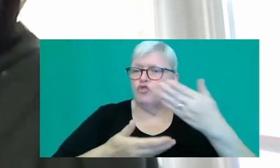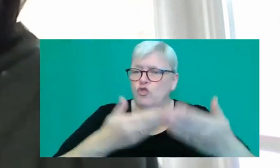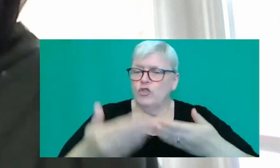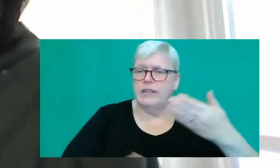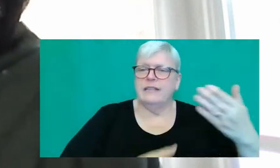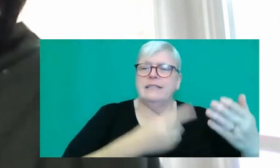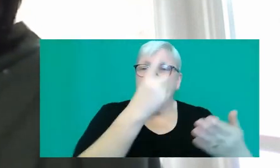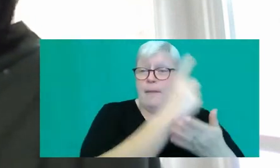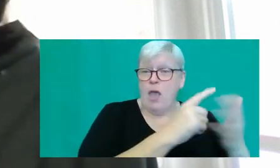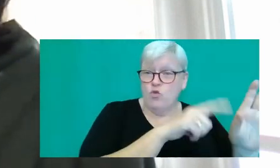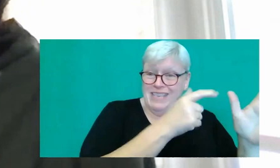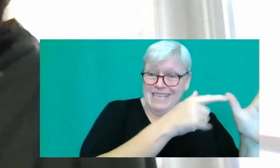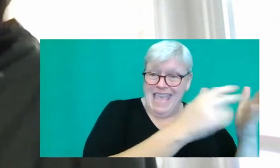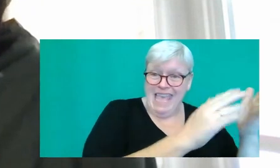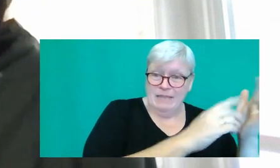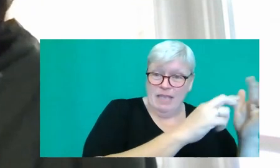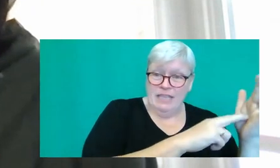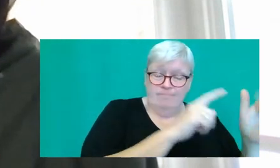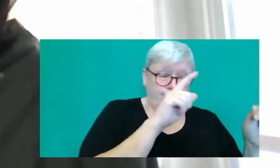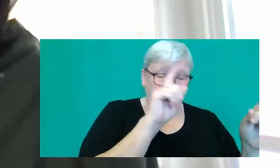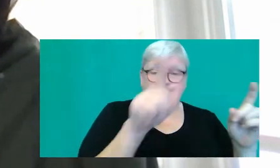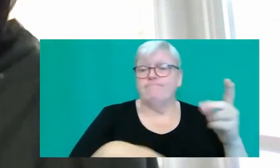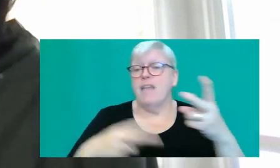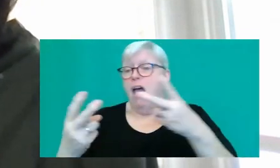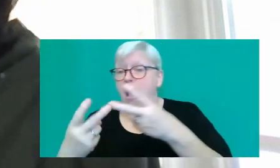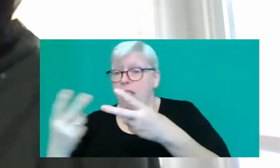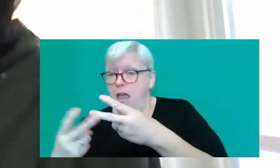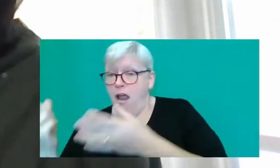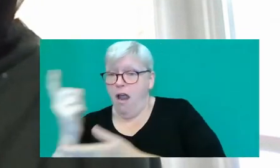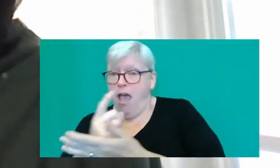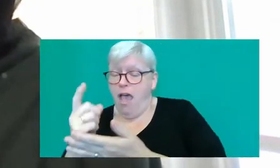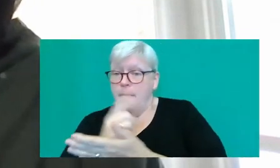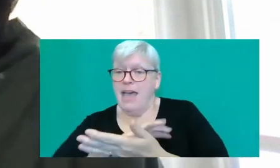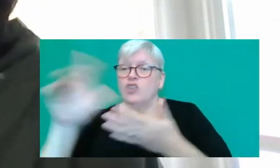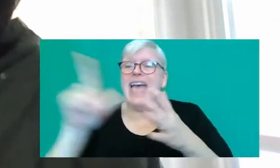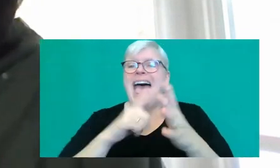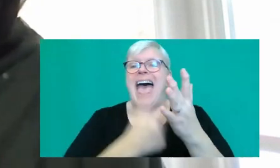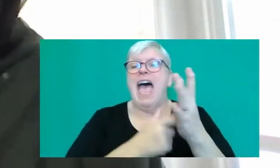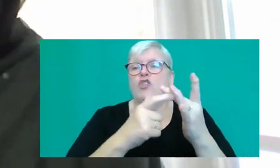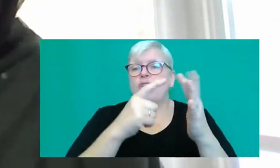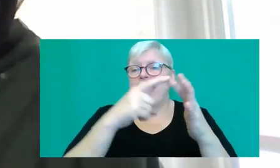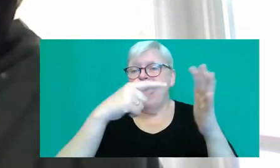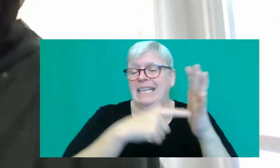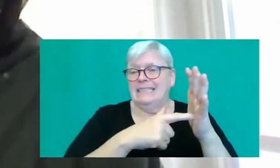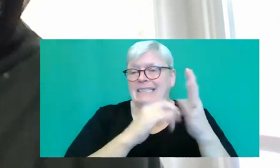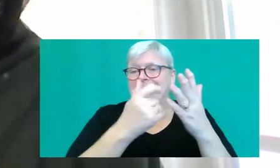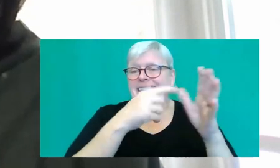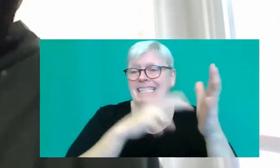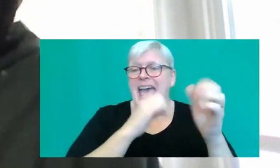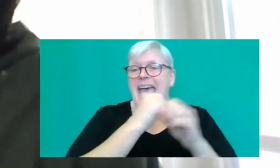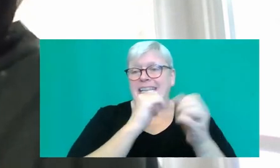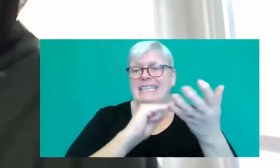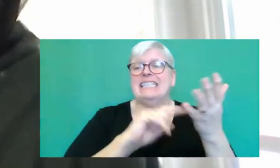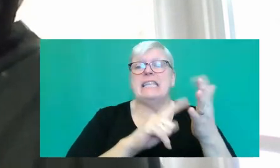Yasmin and the other was about Harriet Sangster, who in this novel is Jo's mother.